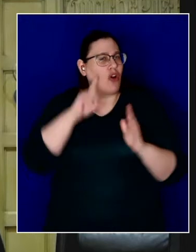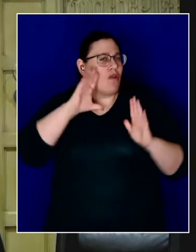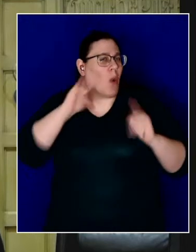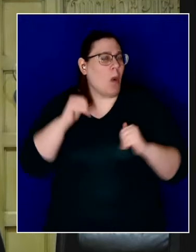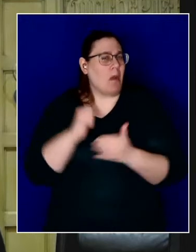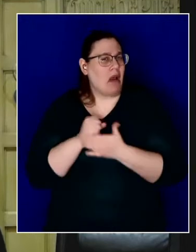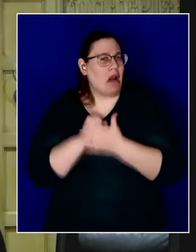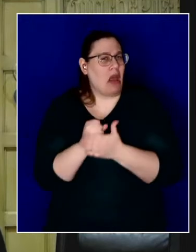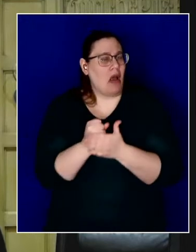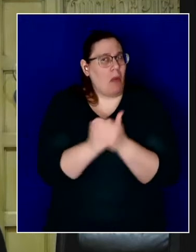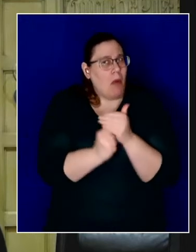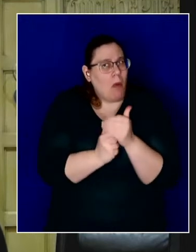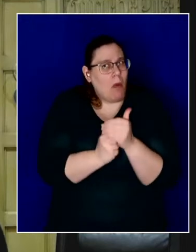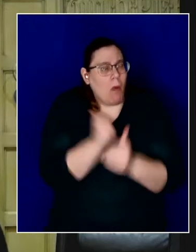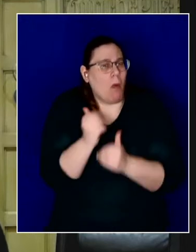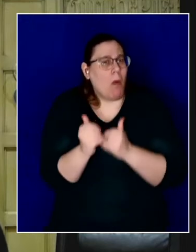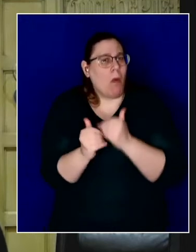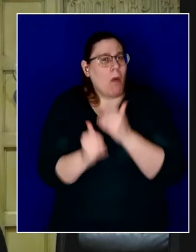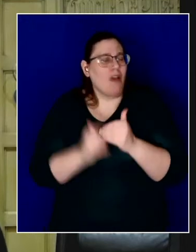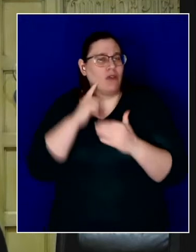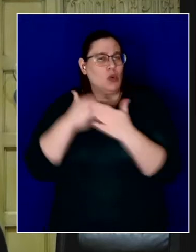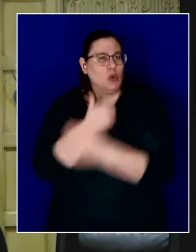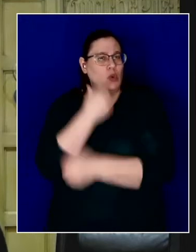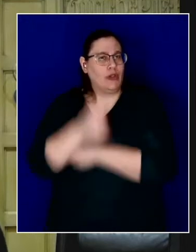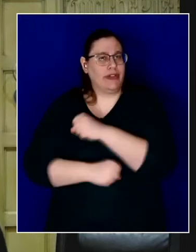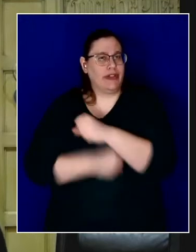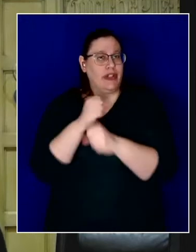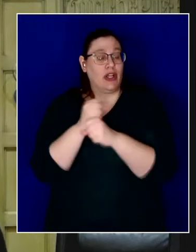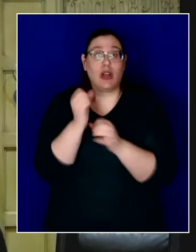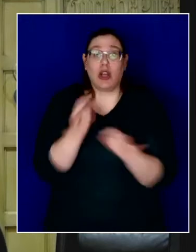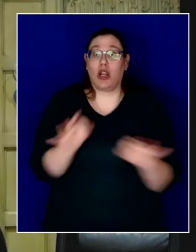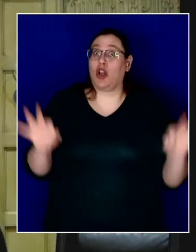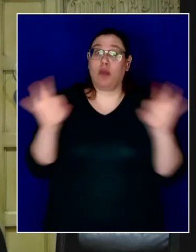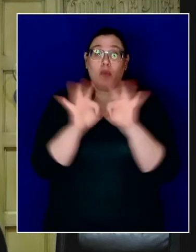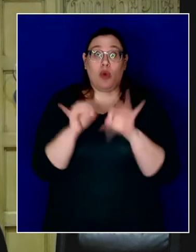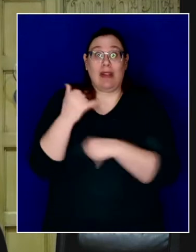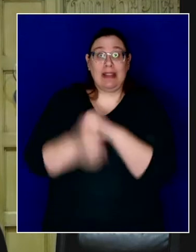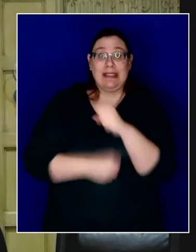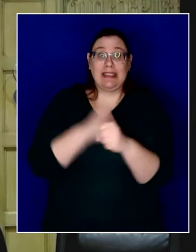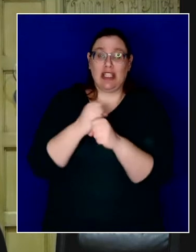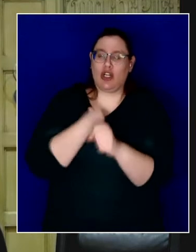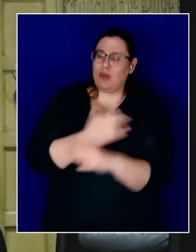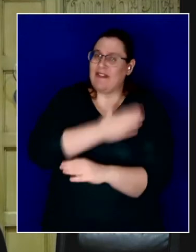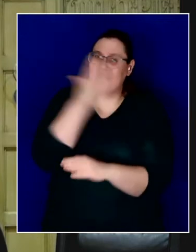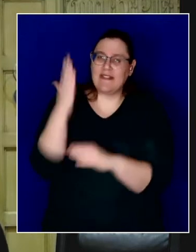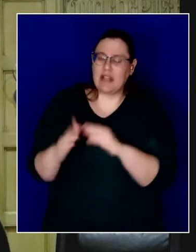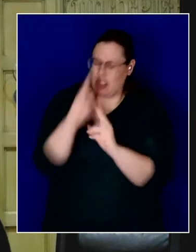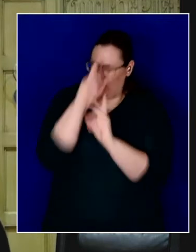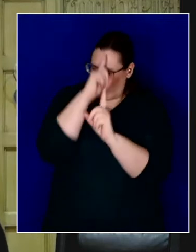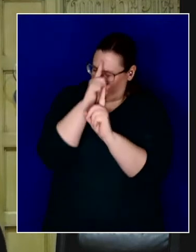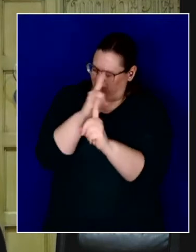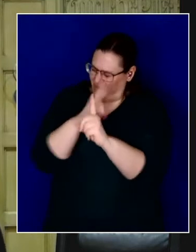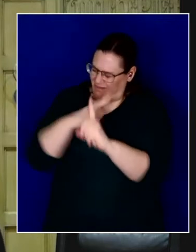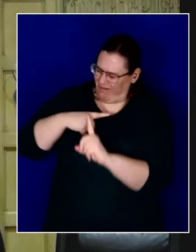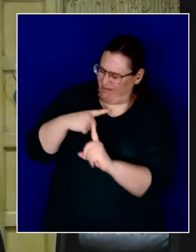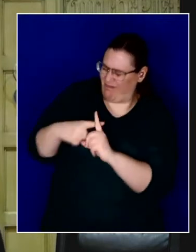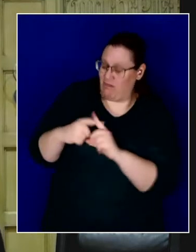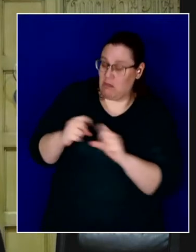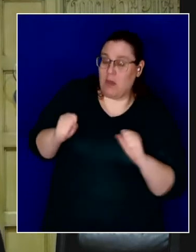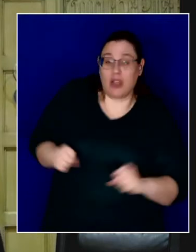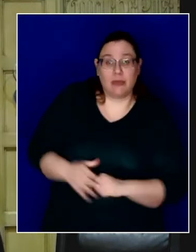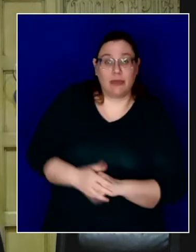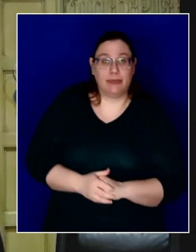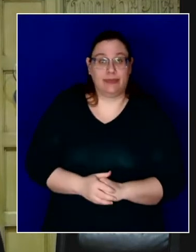note to start a new year, as long as we finish this year as strong as we can. One in